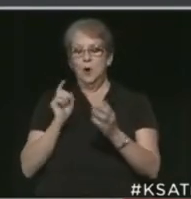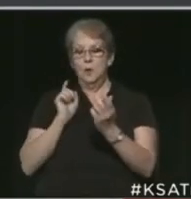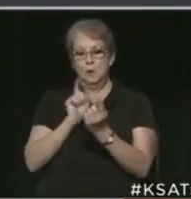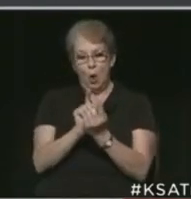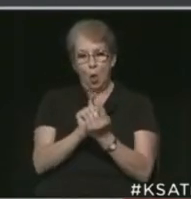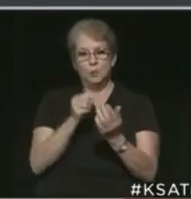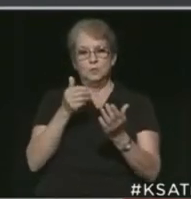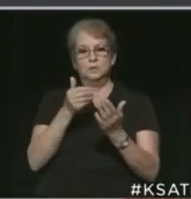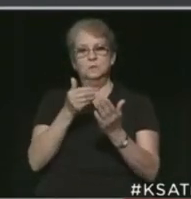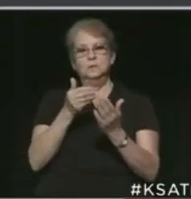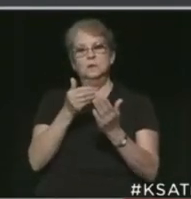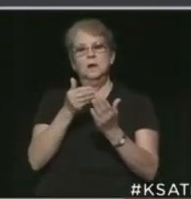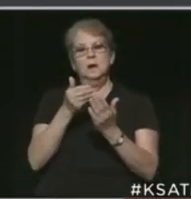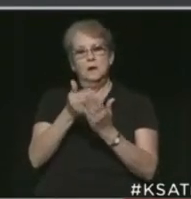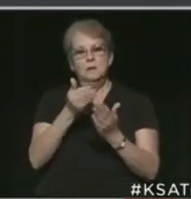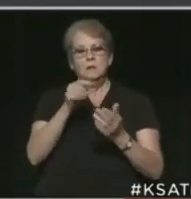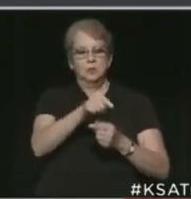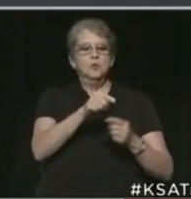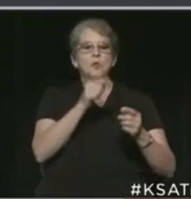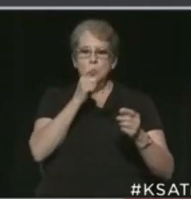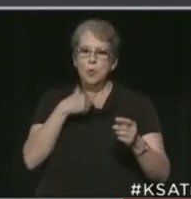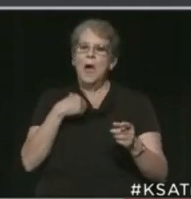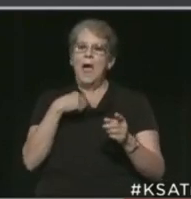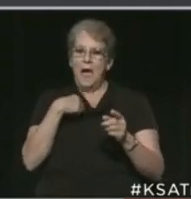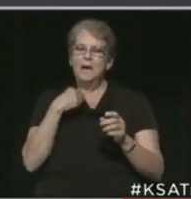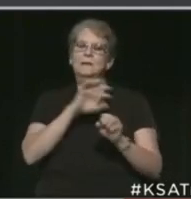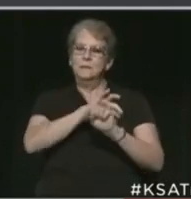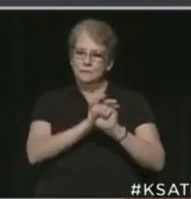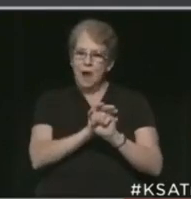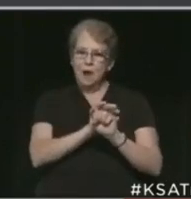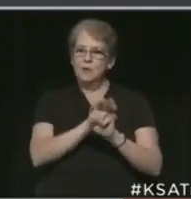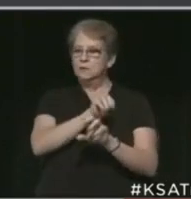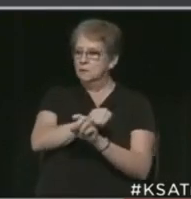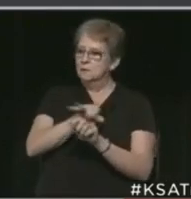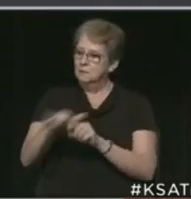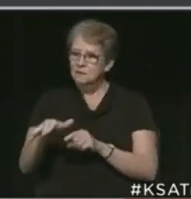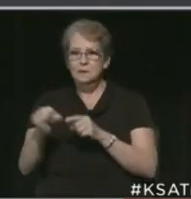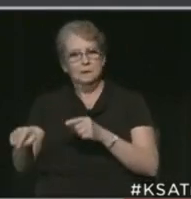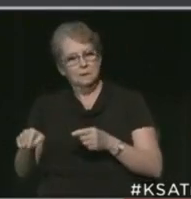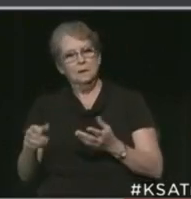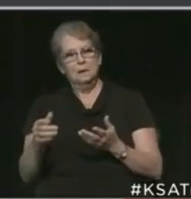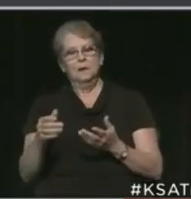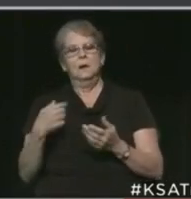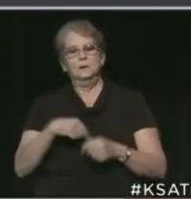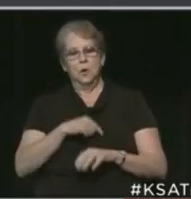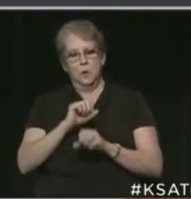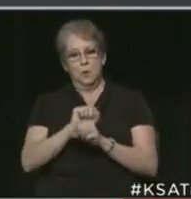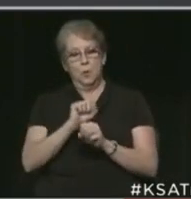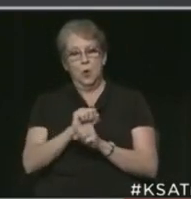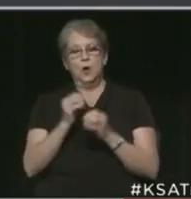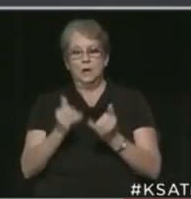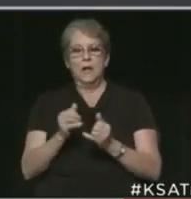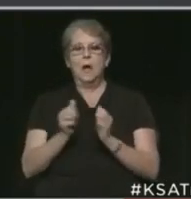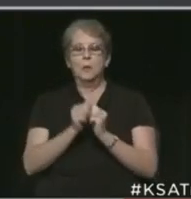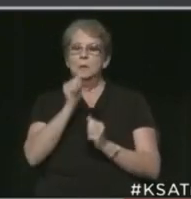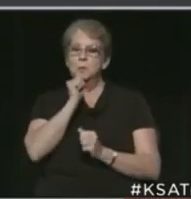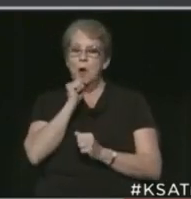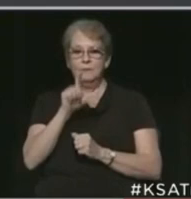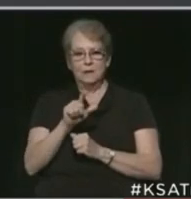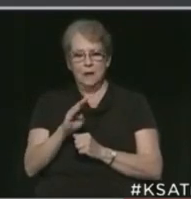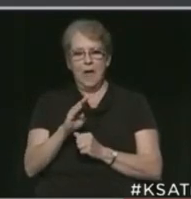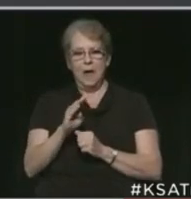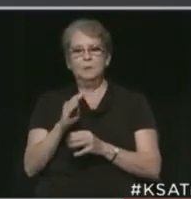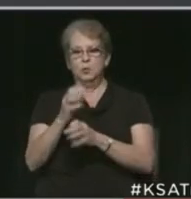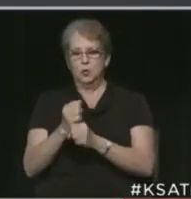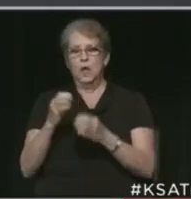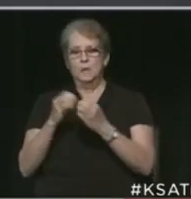contact with another person who was confirmed positive who had the virus. And we're working with private labs to secure the